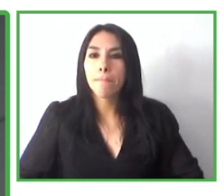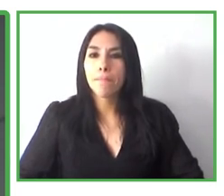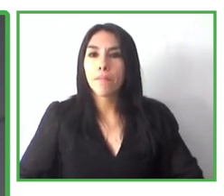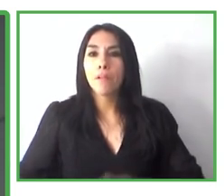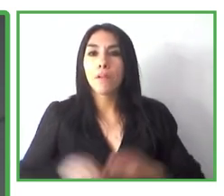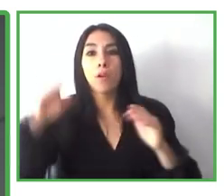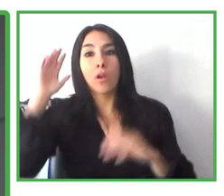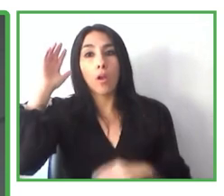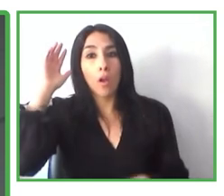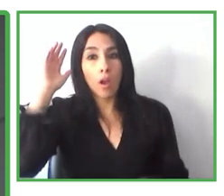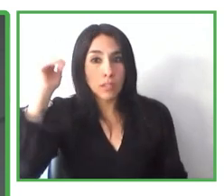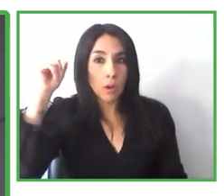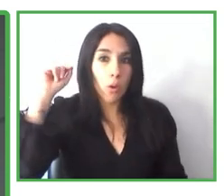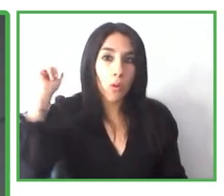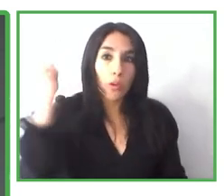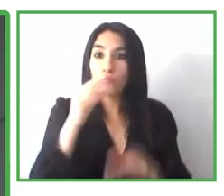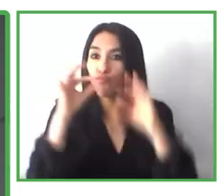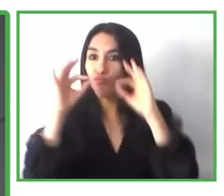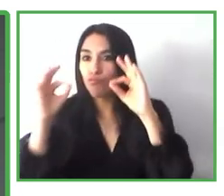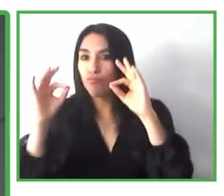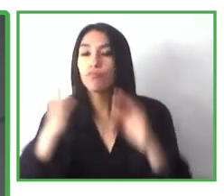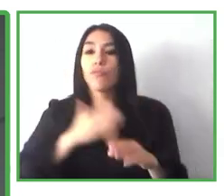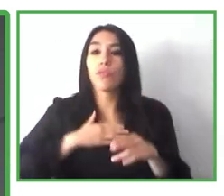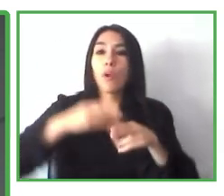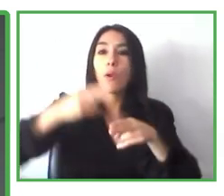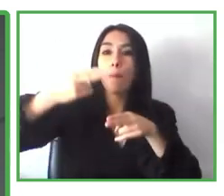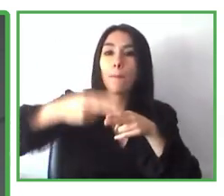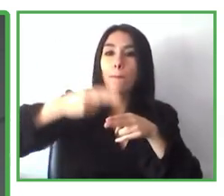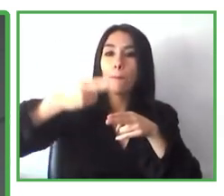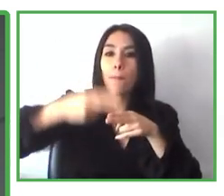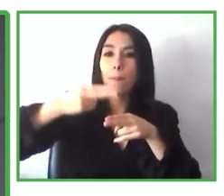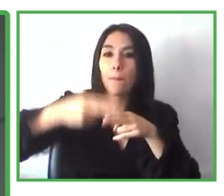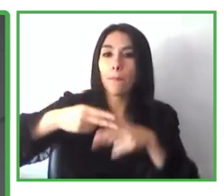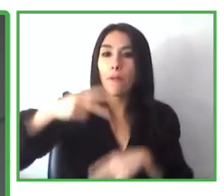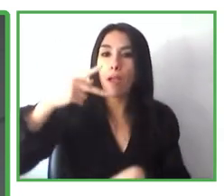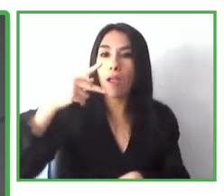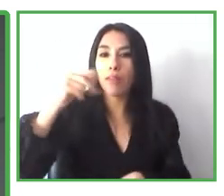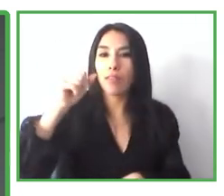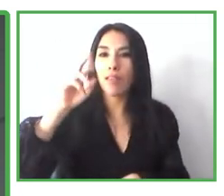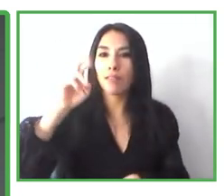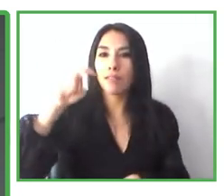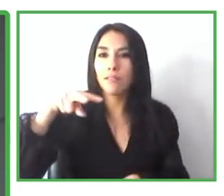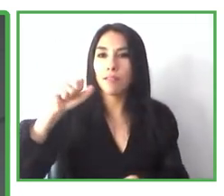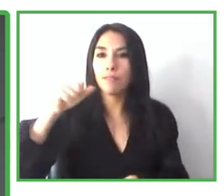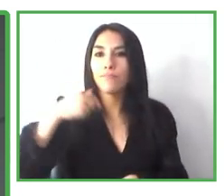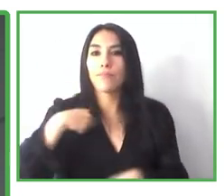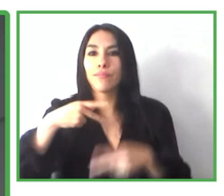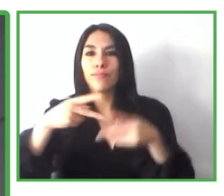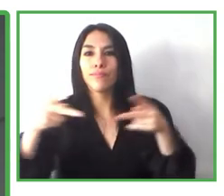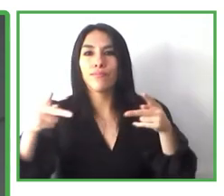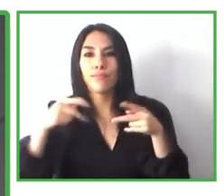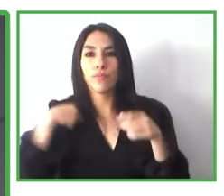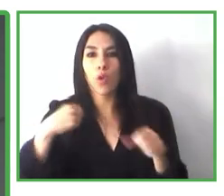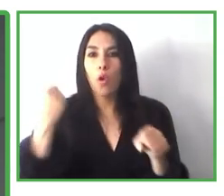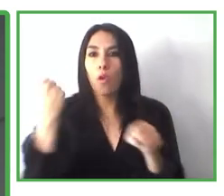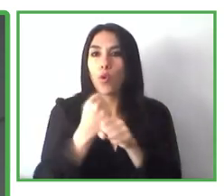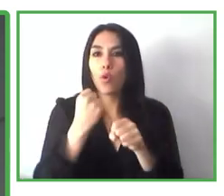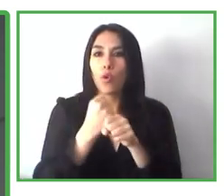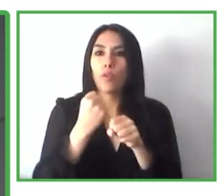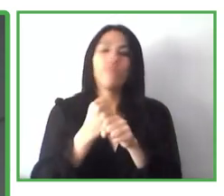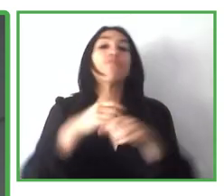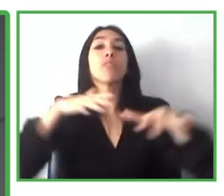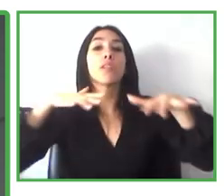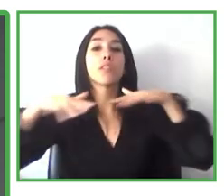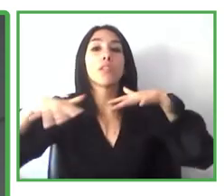Hello, how are you? My name is Kanerva Madel, and I am a working instructor, and I work in the